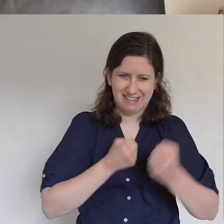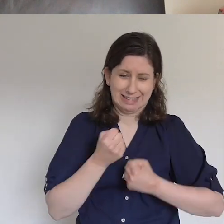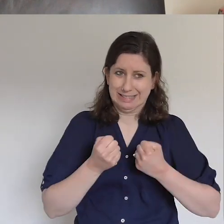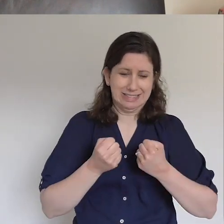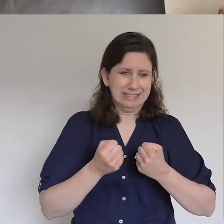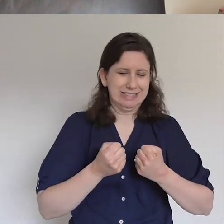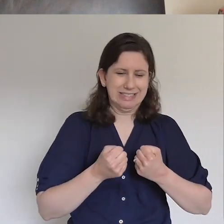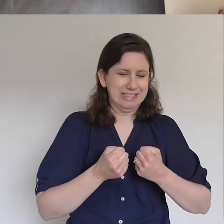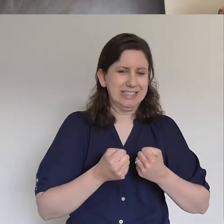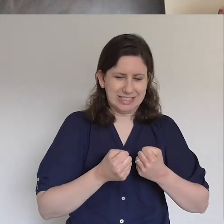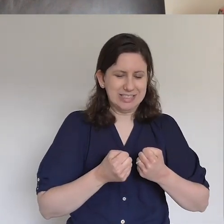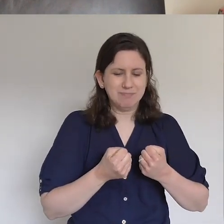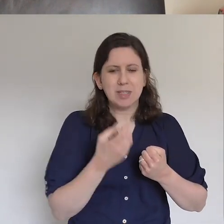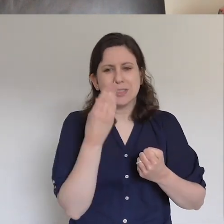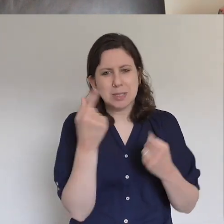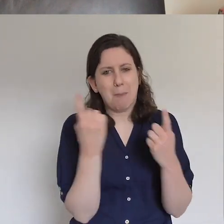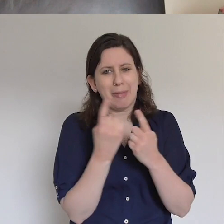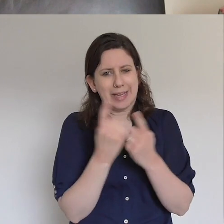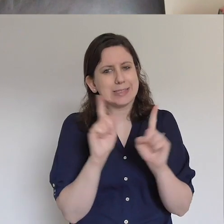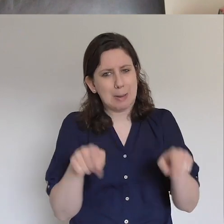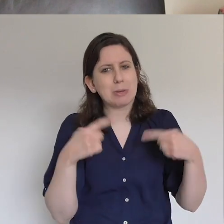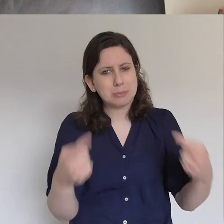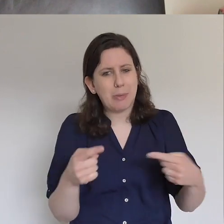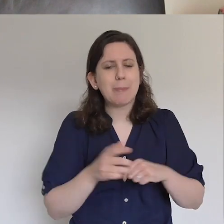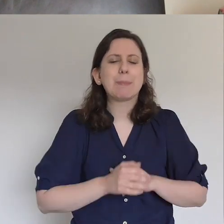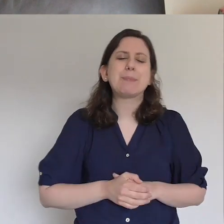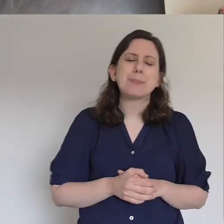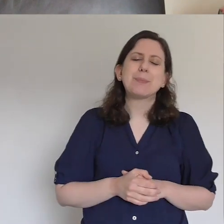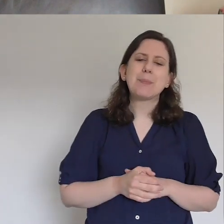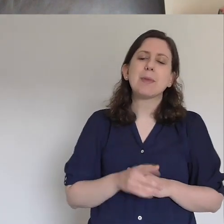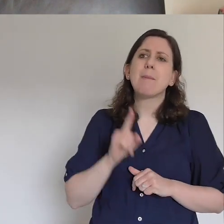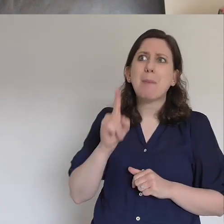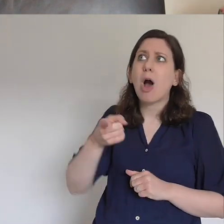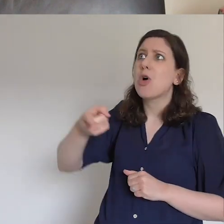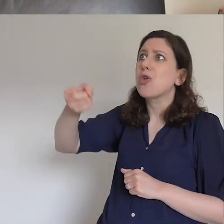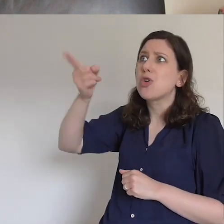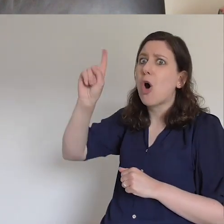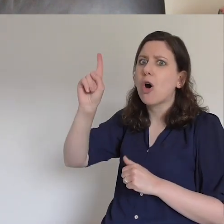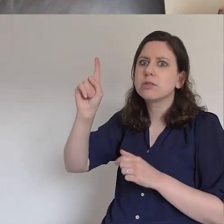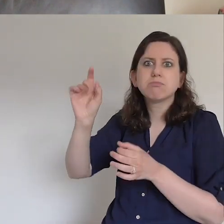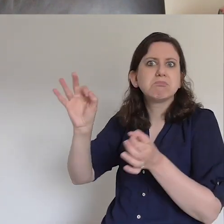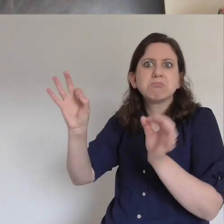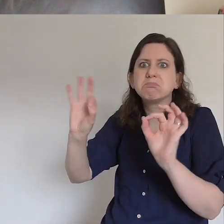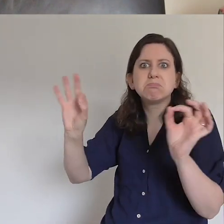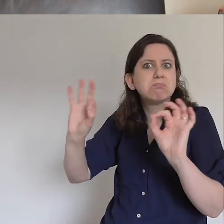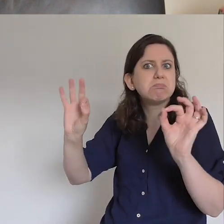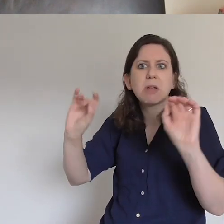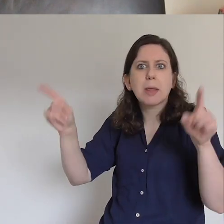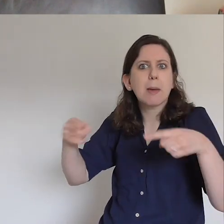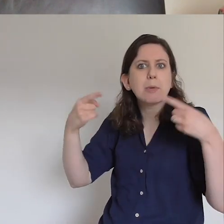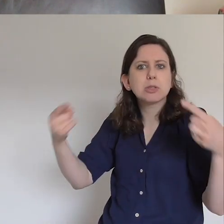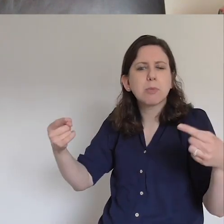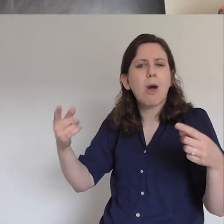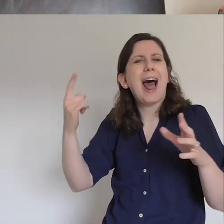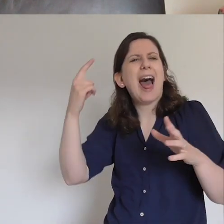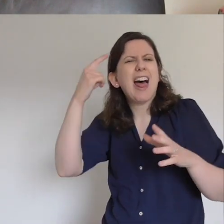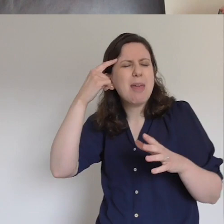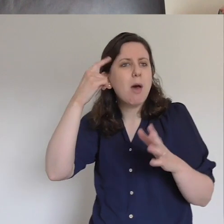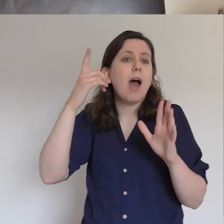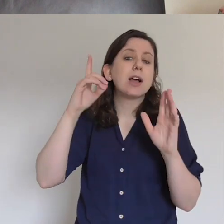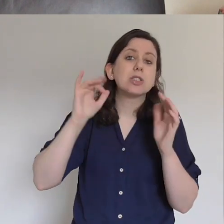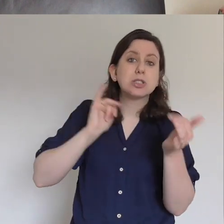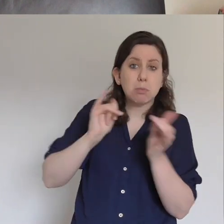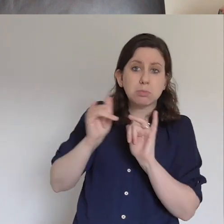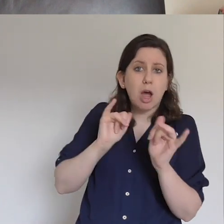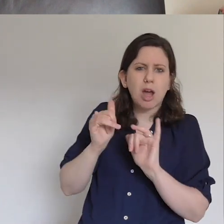for me when I go running. But with God, literally nothing's impossible. You know, we might have limited God. I think sometimes we've tried to make God cute or small